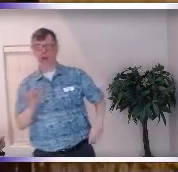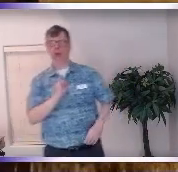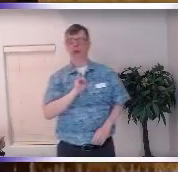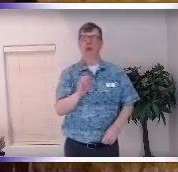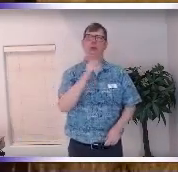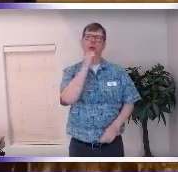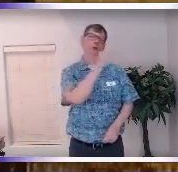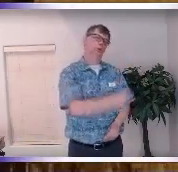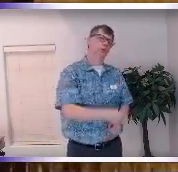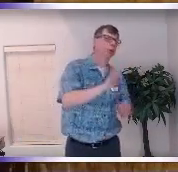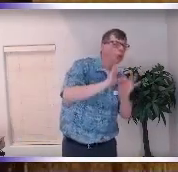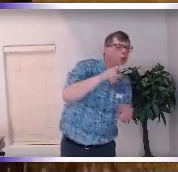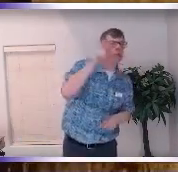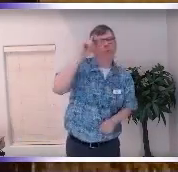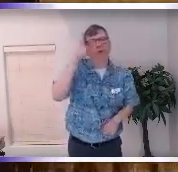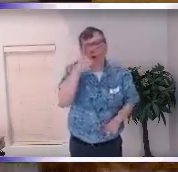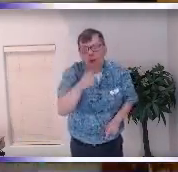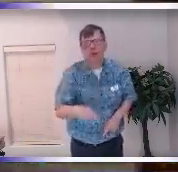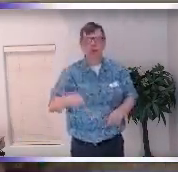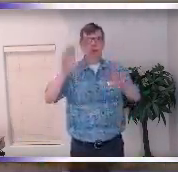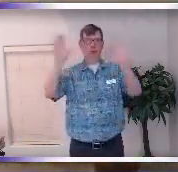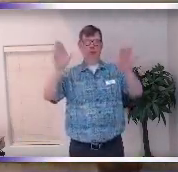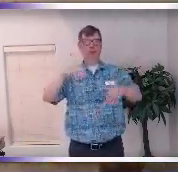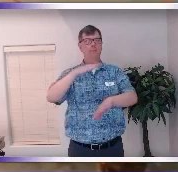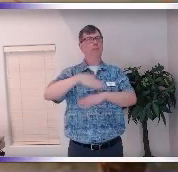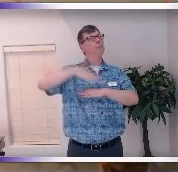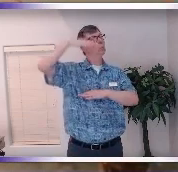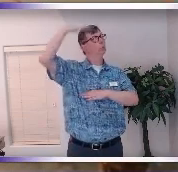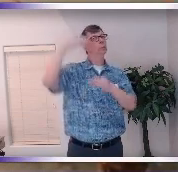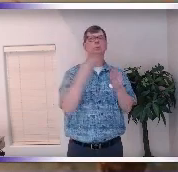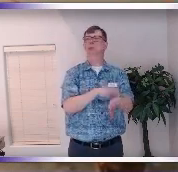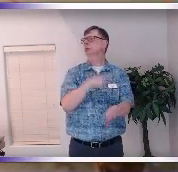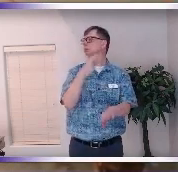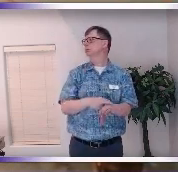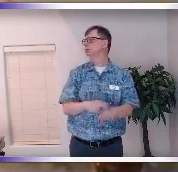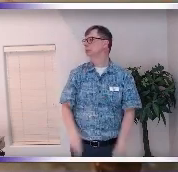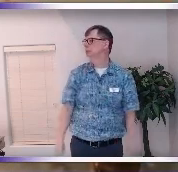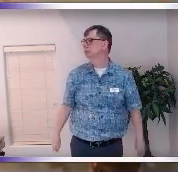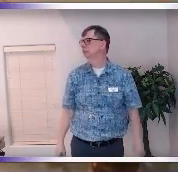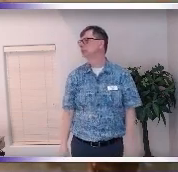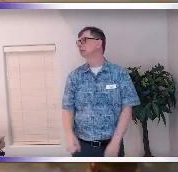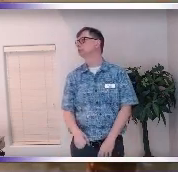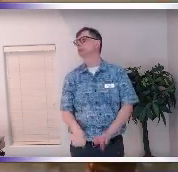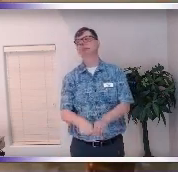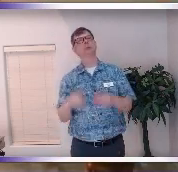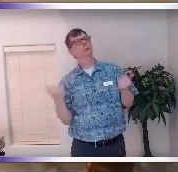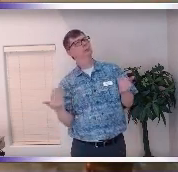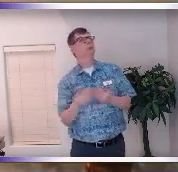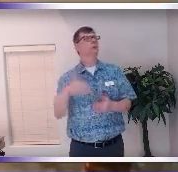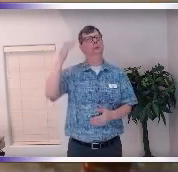she goes so there's a clue for you 10 more weeks you should have the answer by the end so this is kind of what I think about